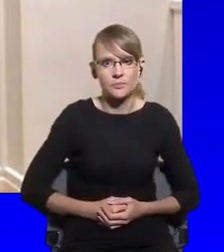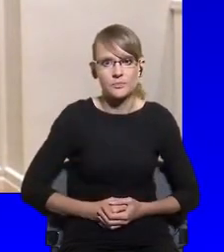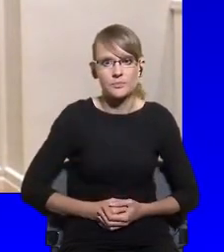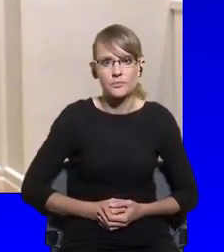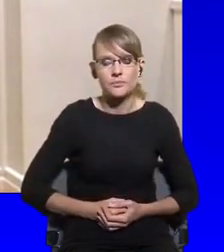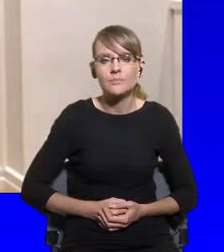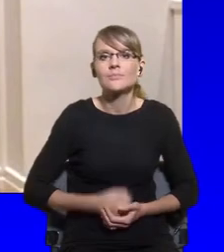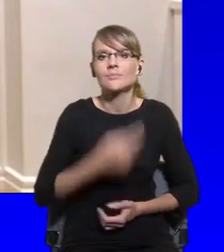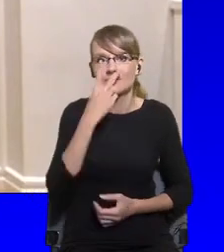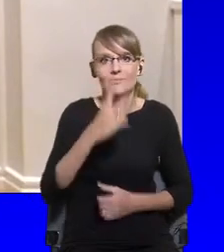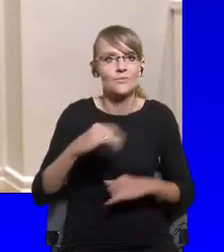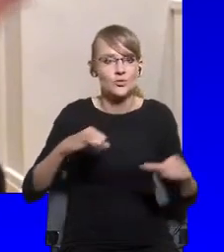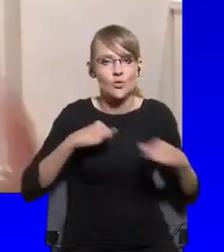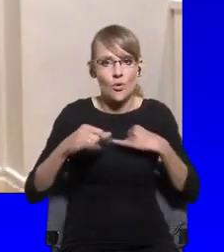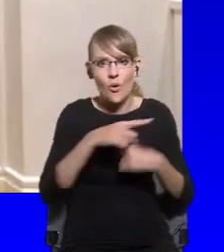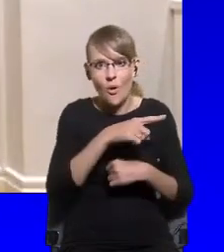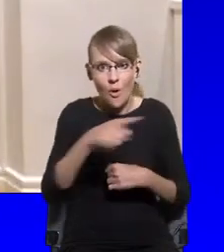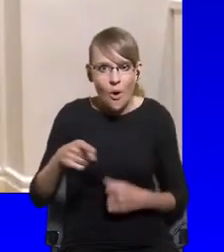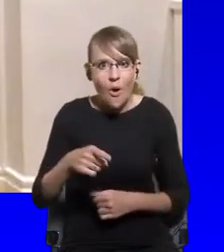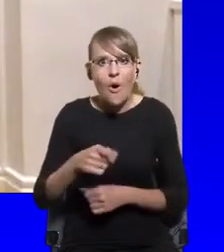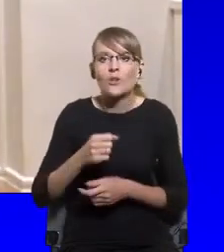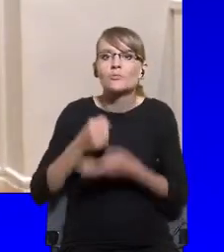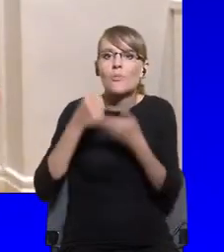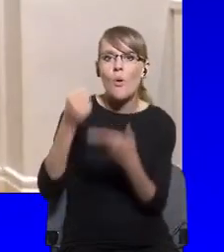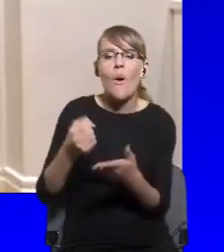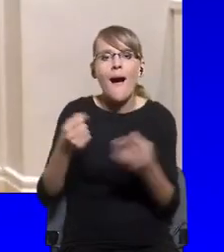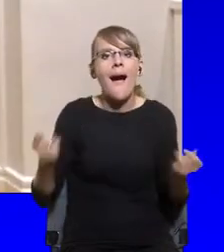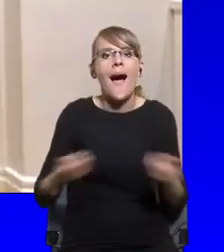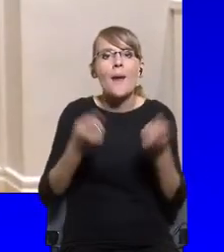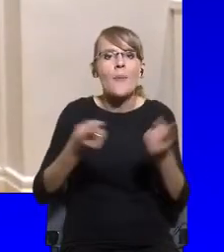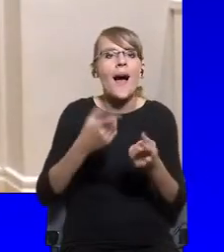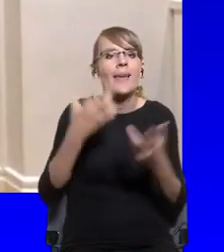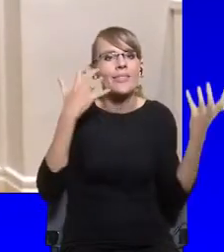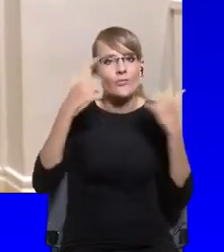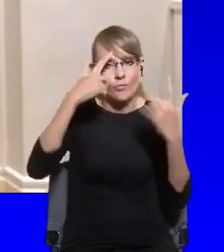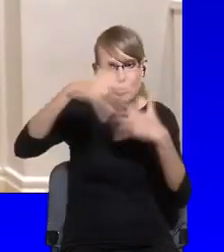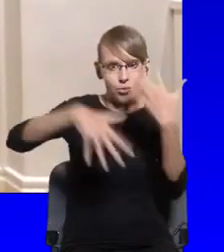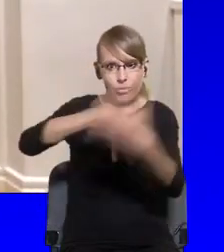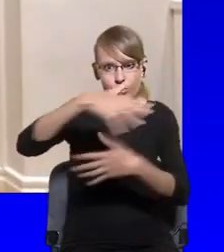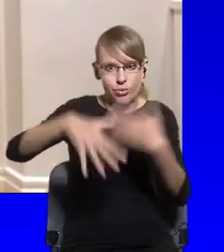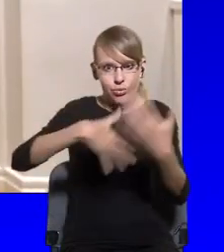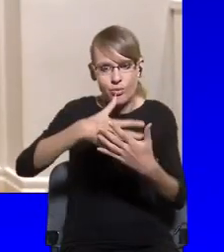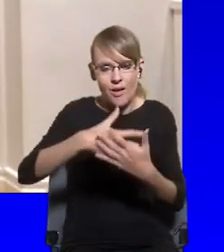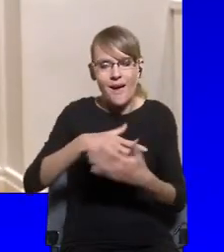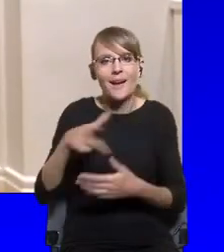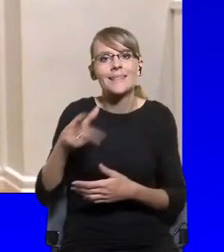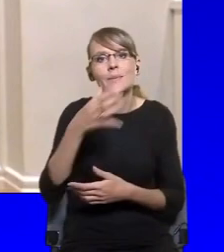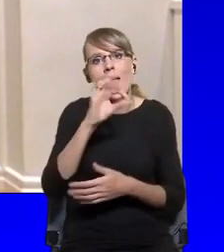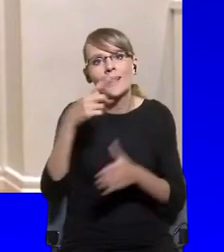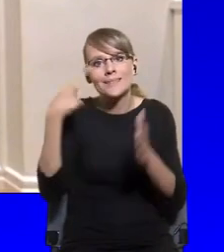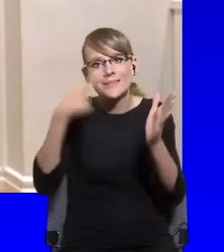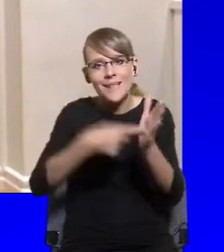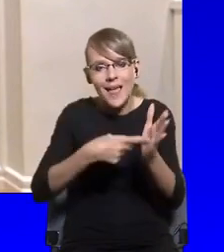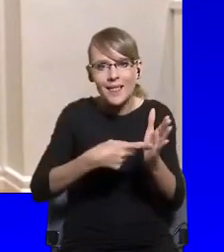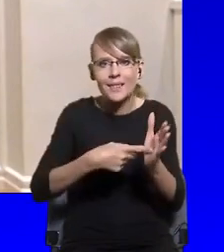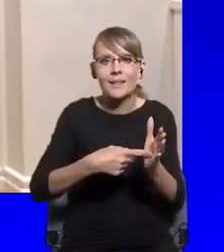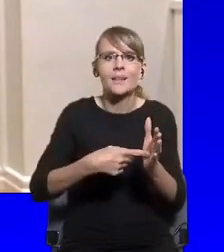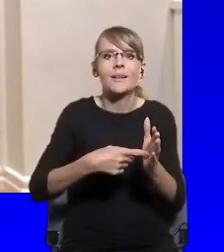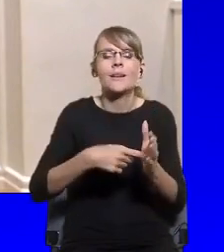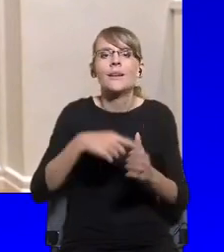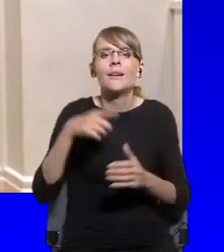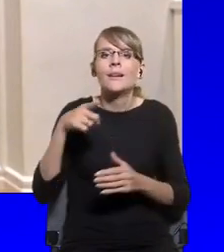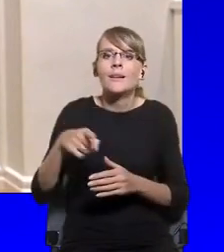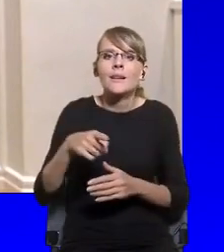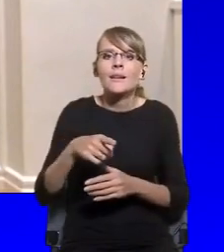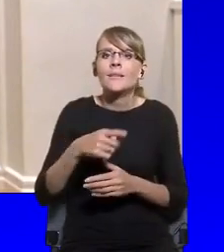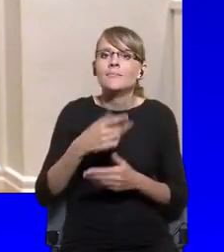are sort of meant to distort reality, meant to strengthen populists. And unfortunately, in many places,